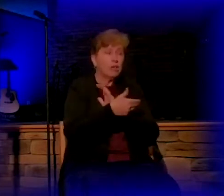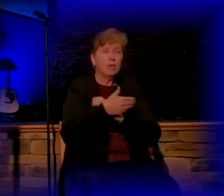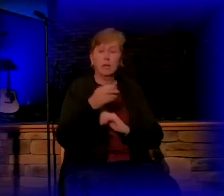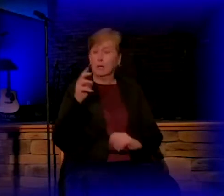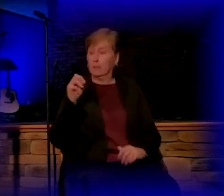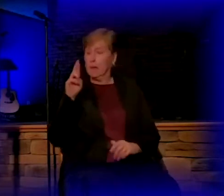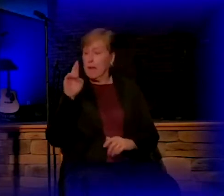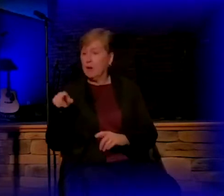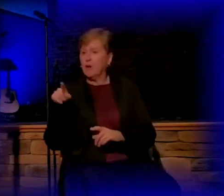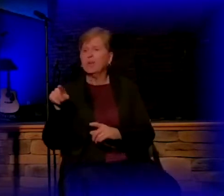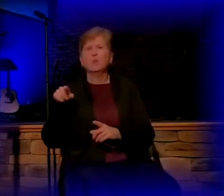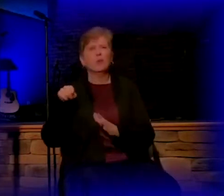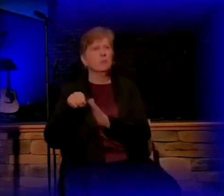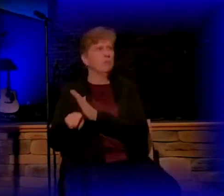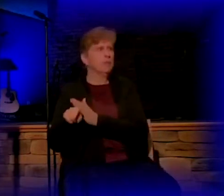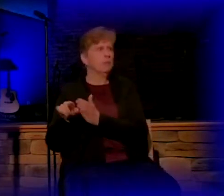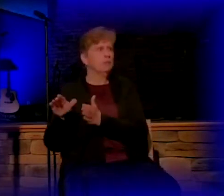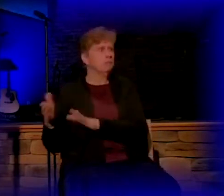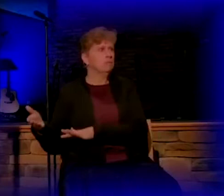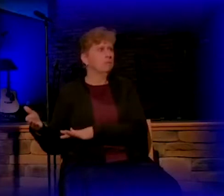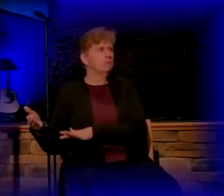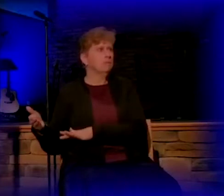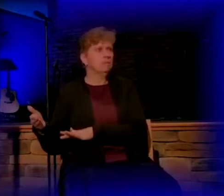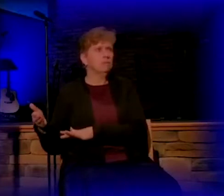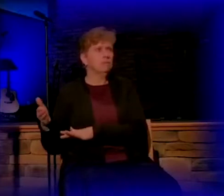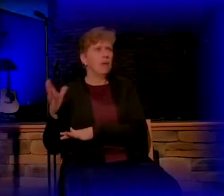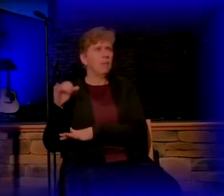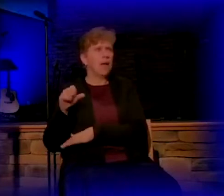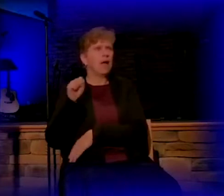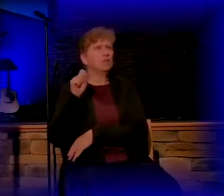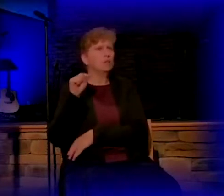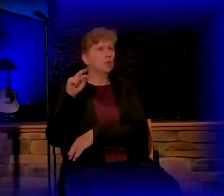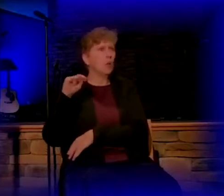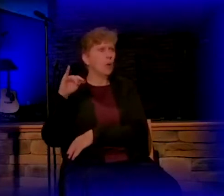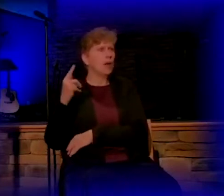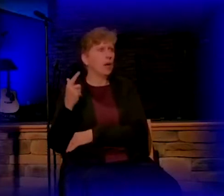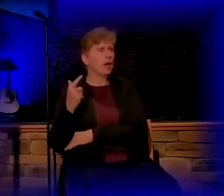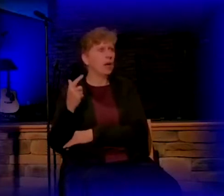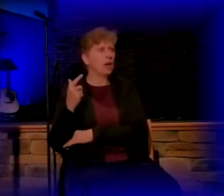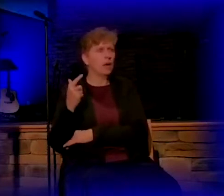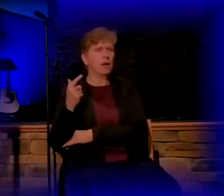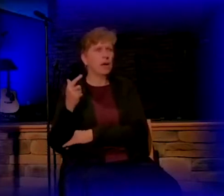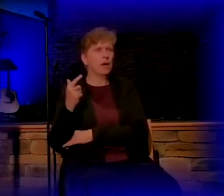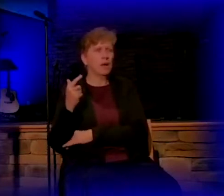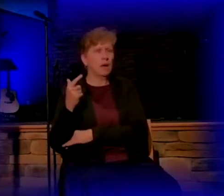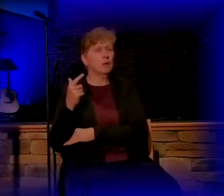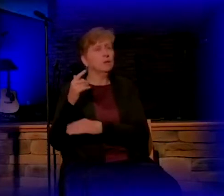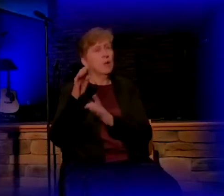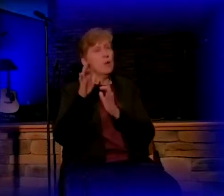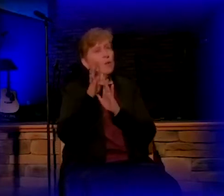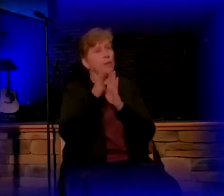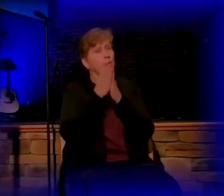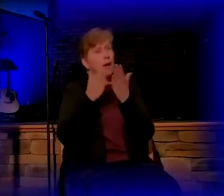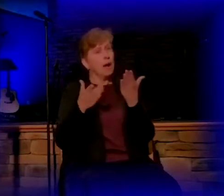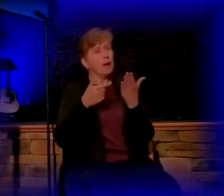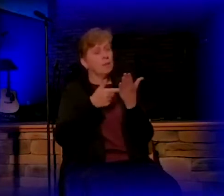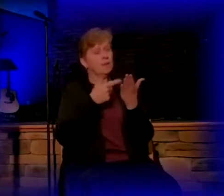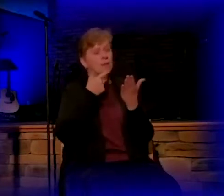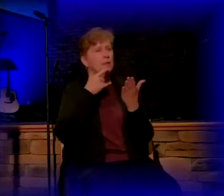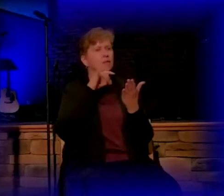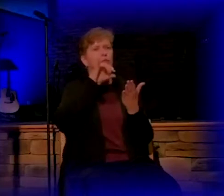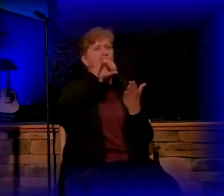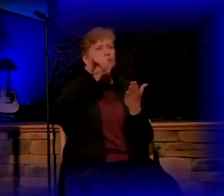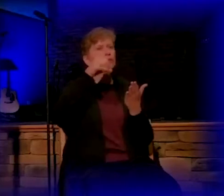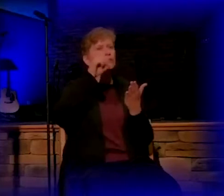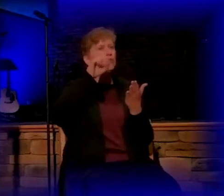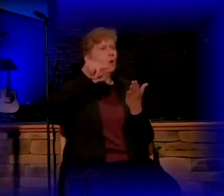she would be put to death by stoning. And so the Bible says he didn't want to do that.